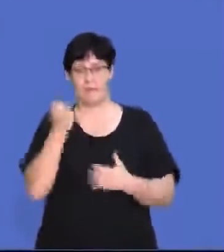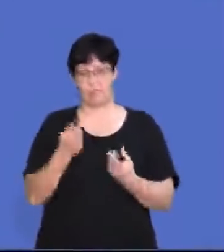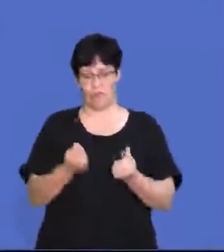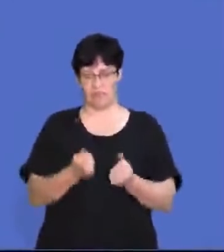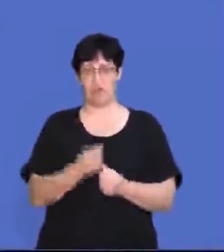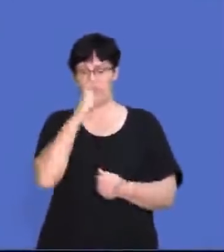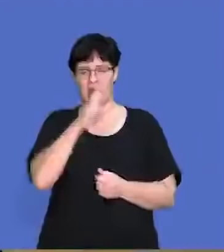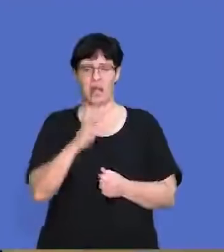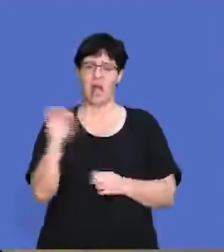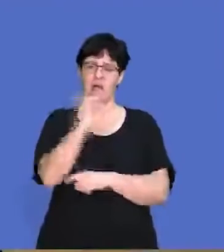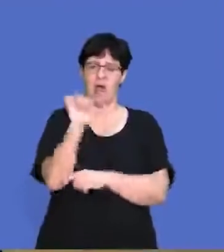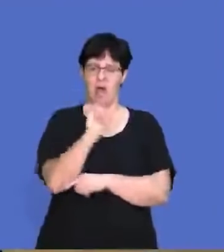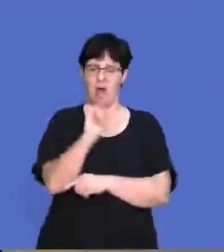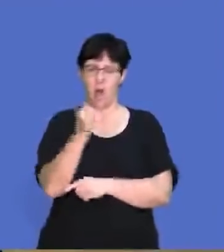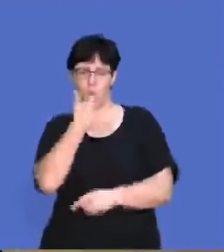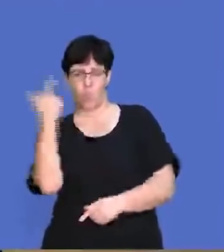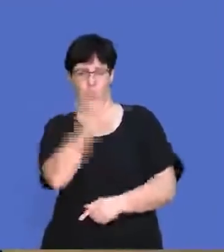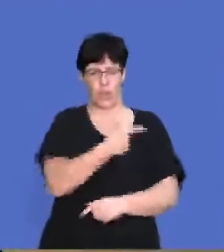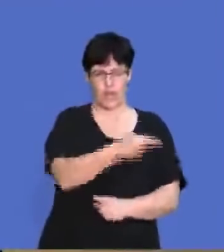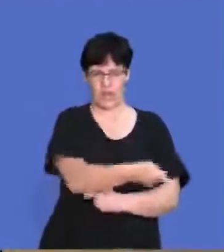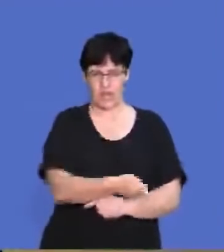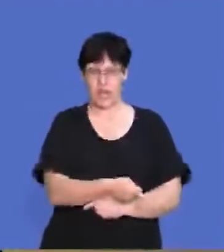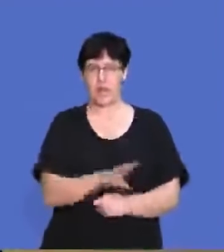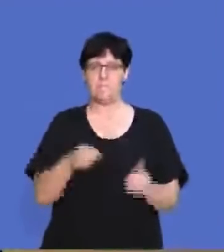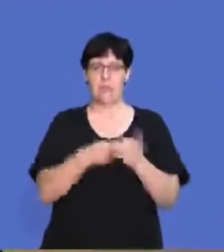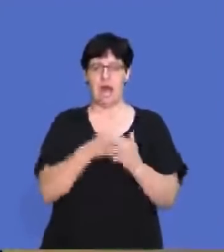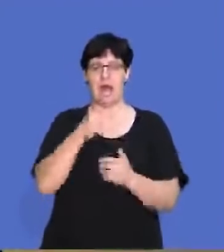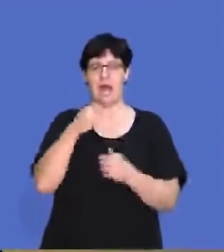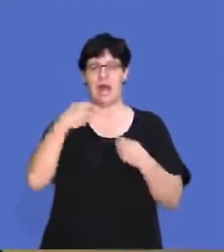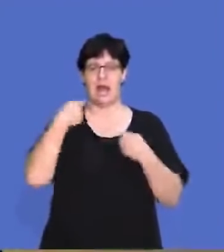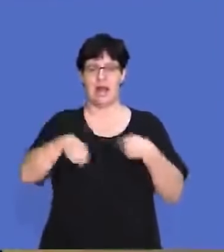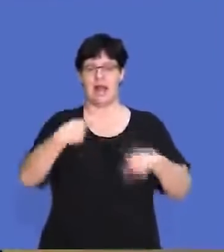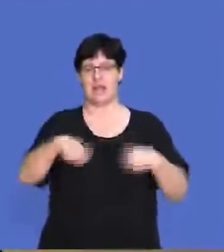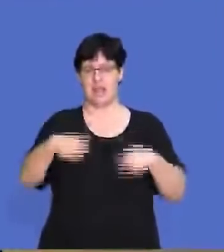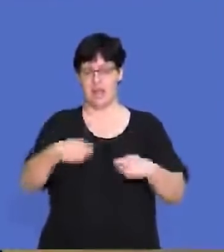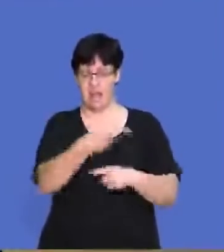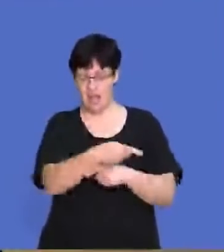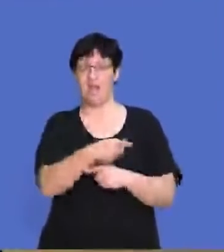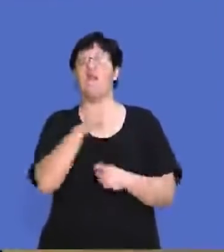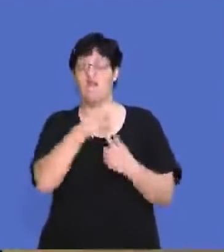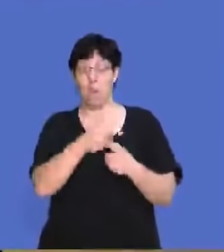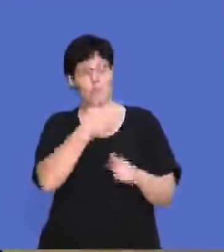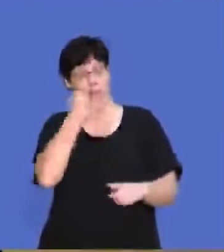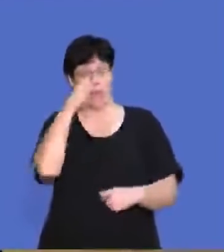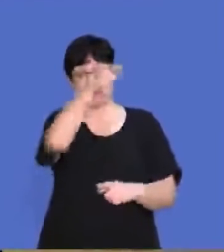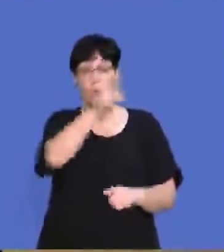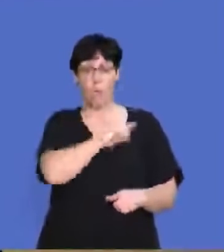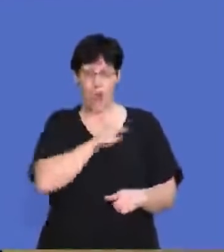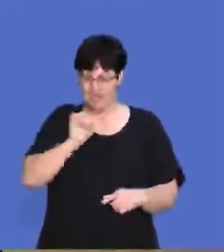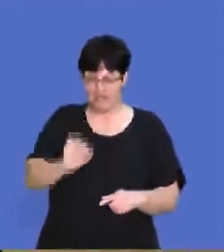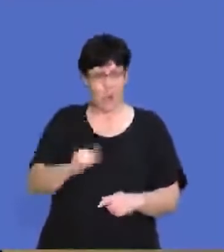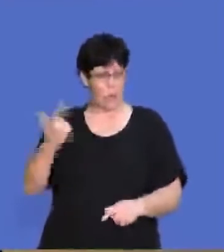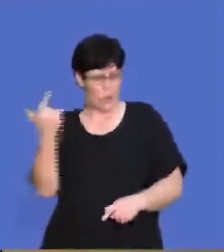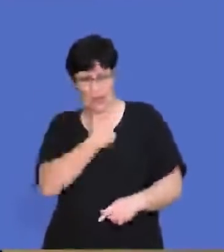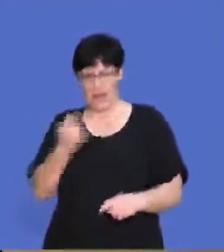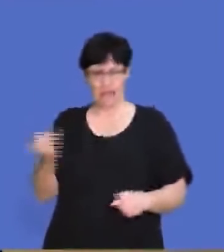So if you look at Rolls-Royce, they are going to go and buy leather from the best leather makers in the